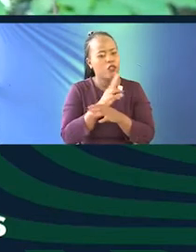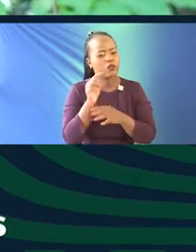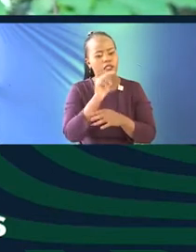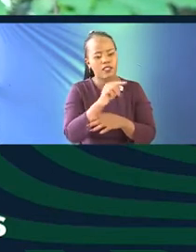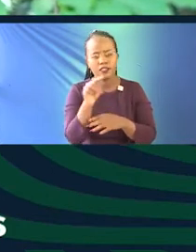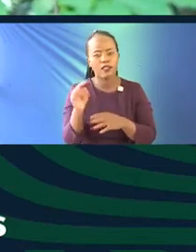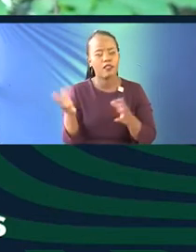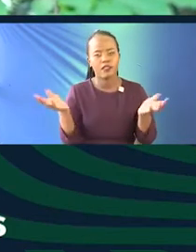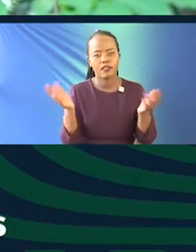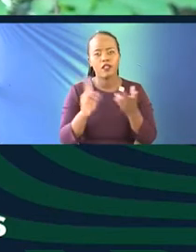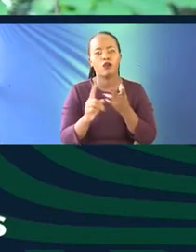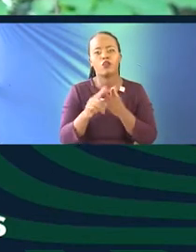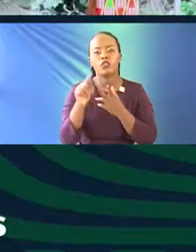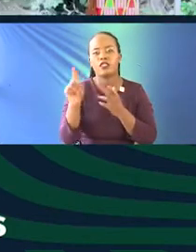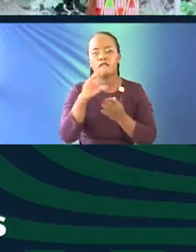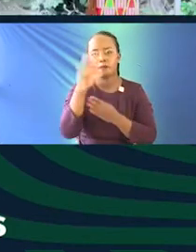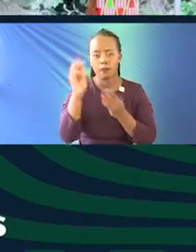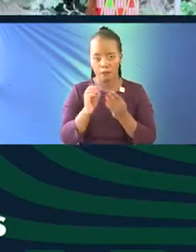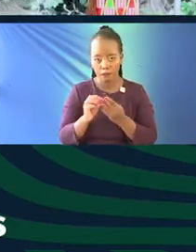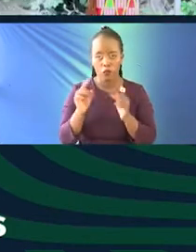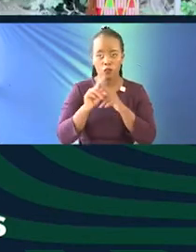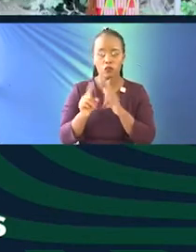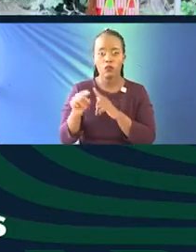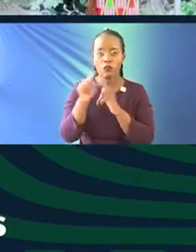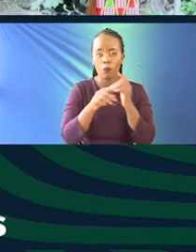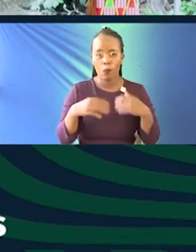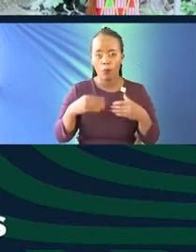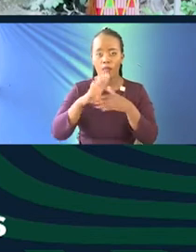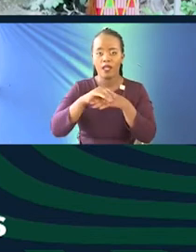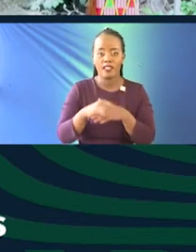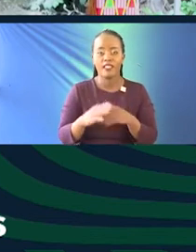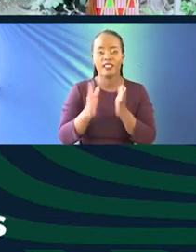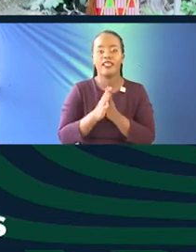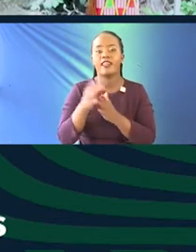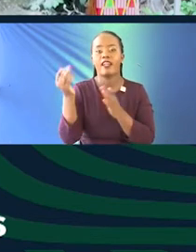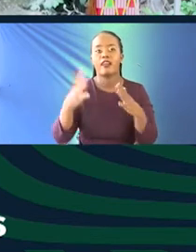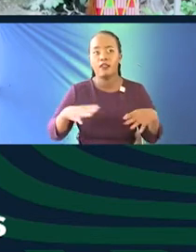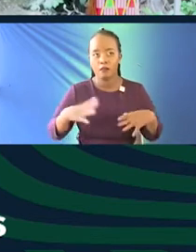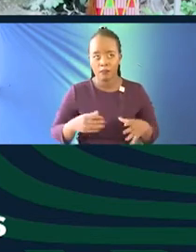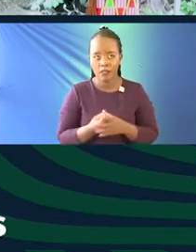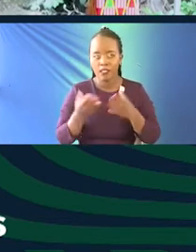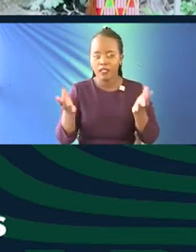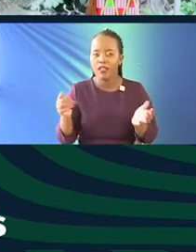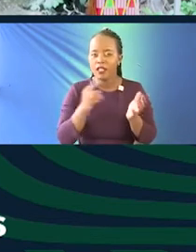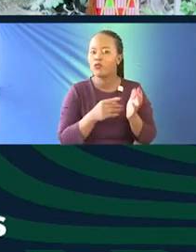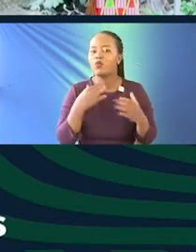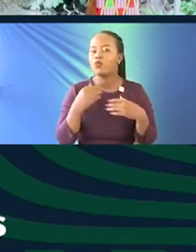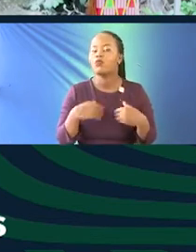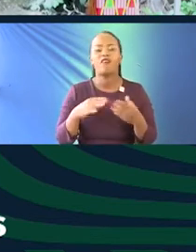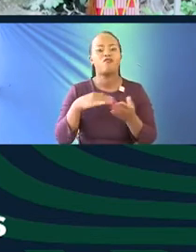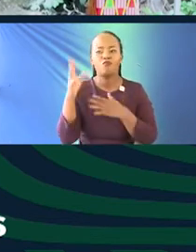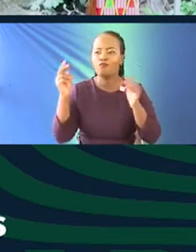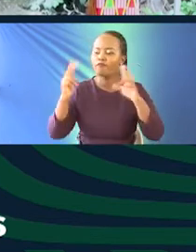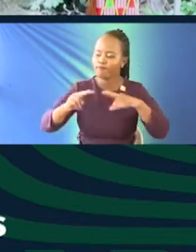translate it in this context and we also do have interns and provide internships. So going forward, we want to do a lot. We want to do more